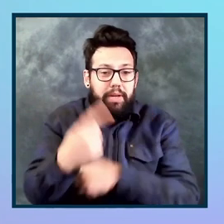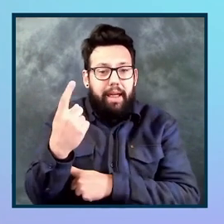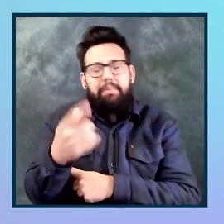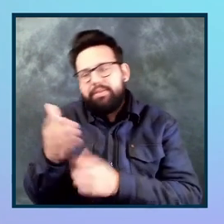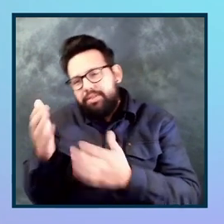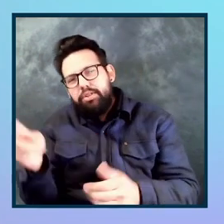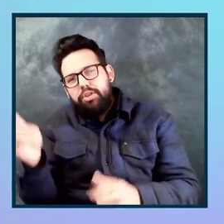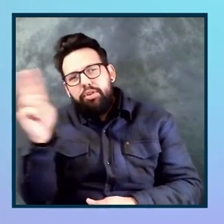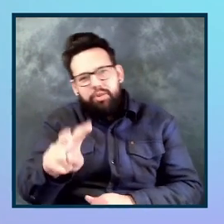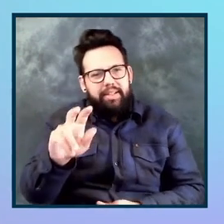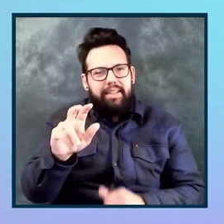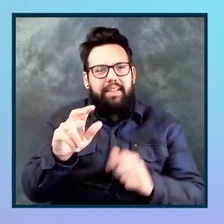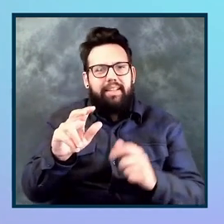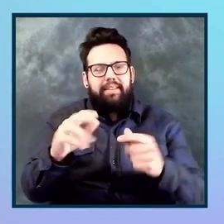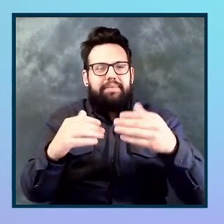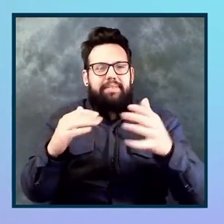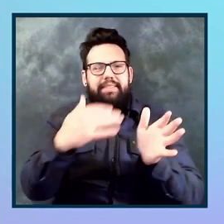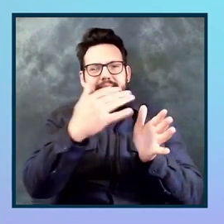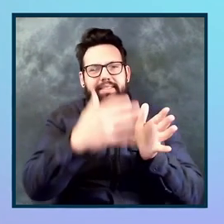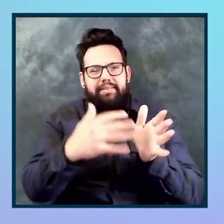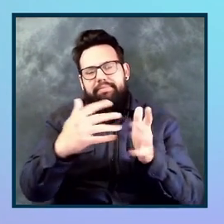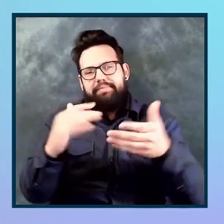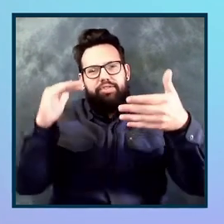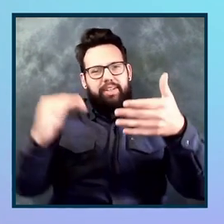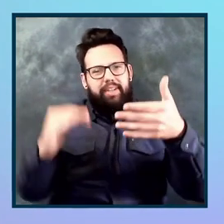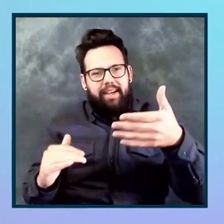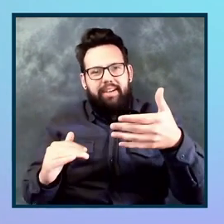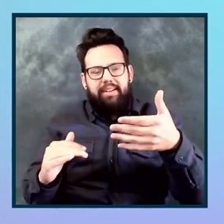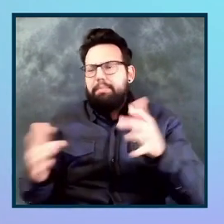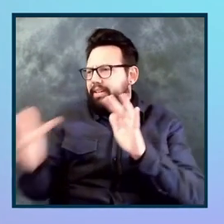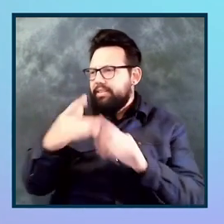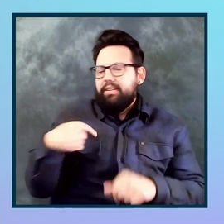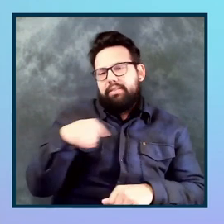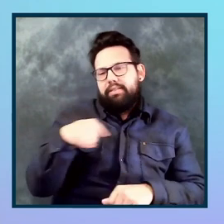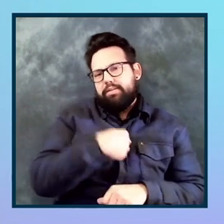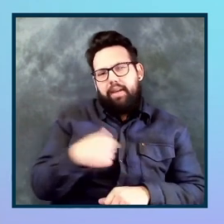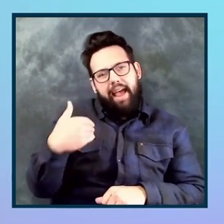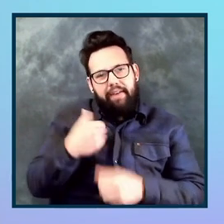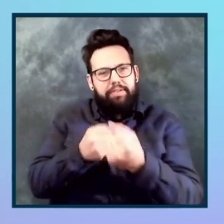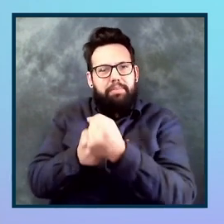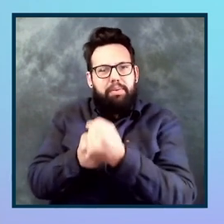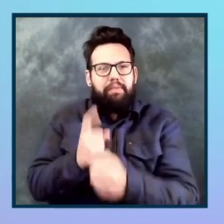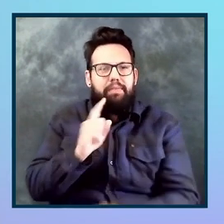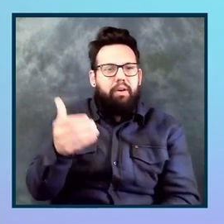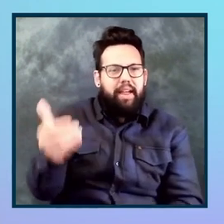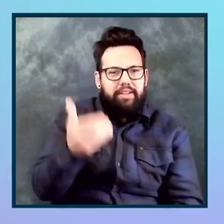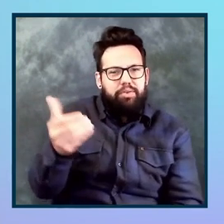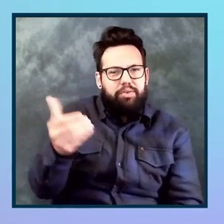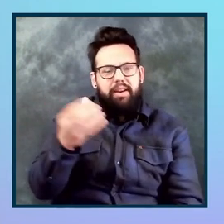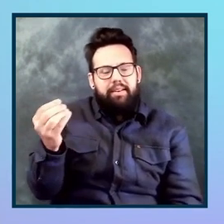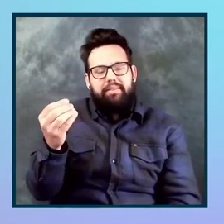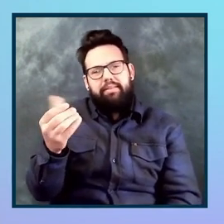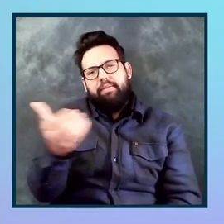and, um, definitely get in touch with us because we do have iOS and Android support. Yep. I think there was at least two,